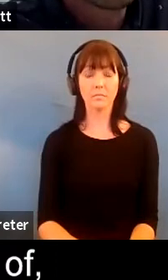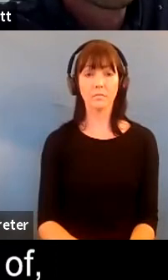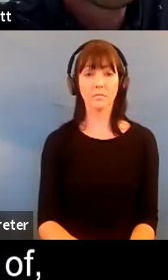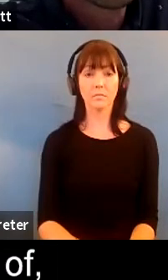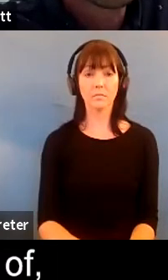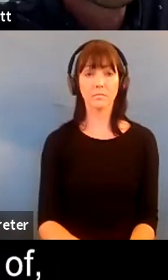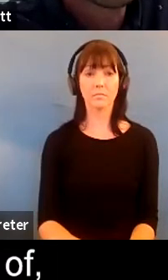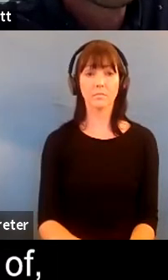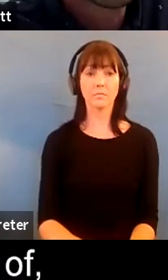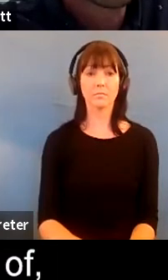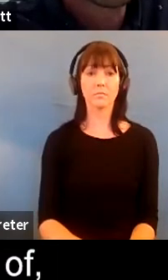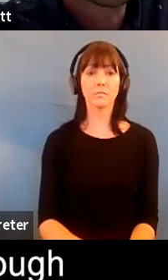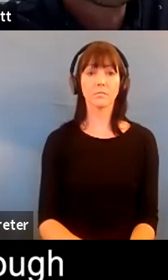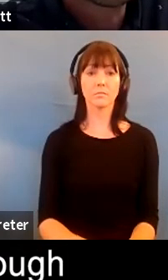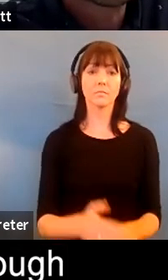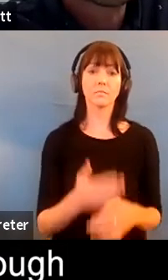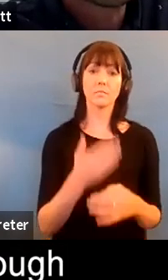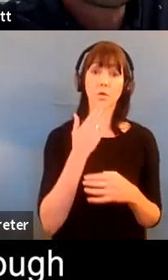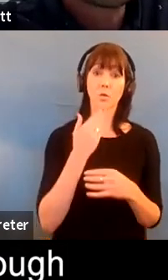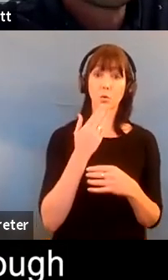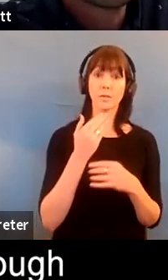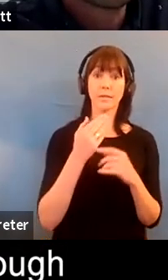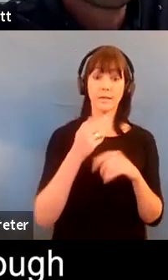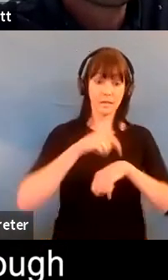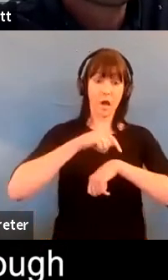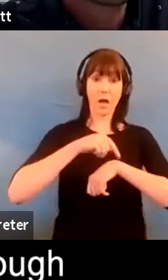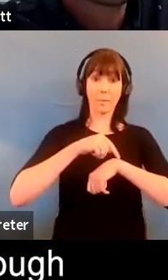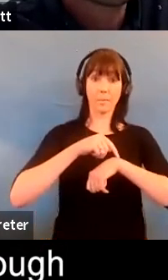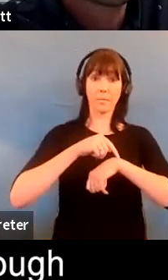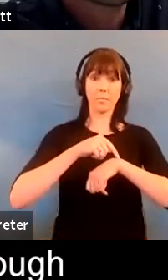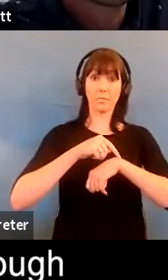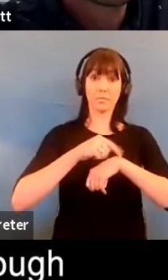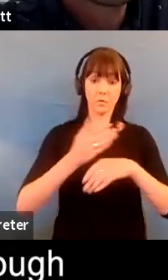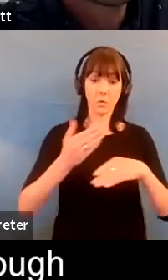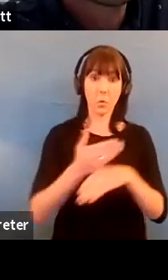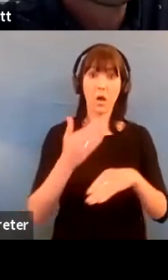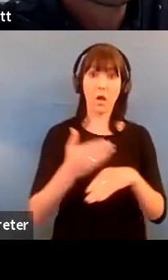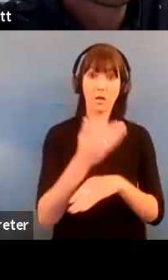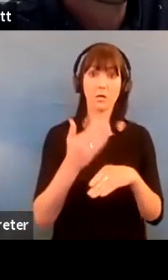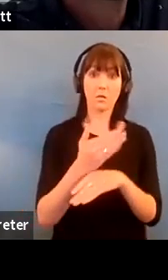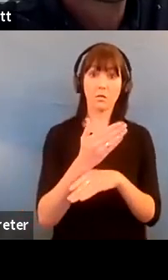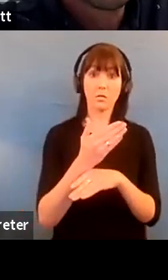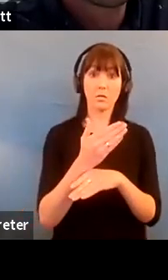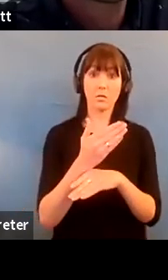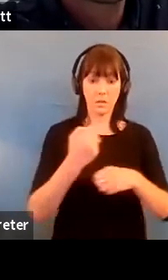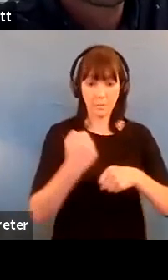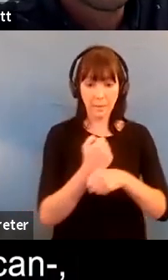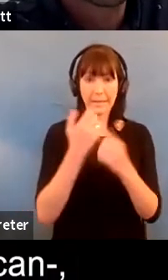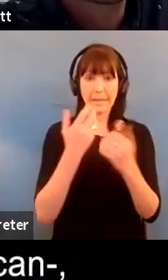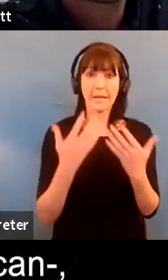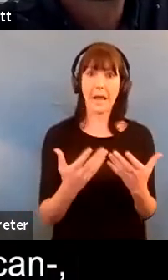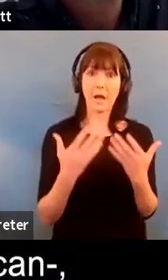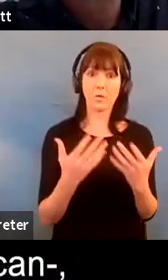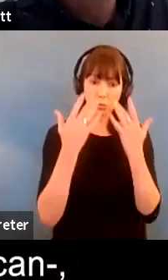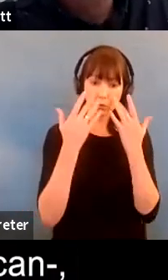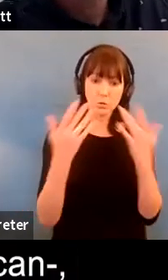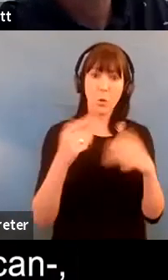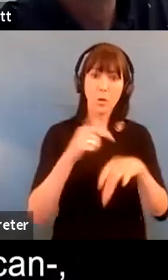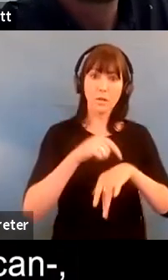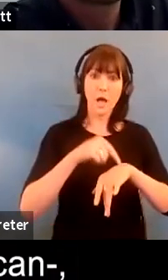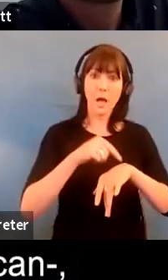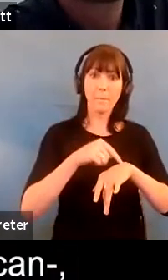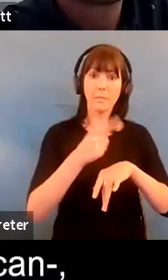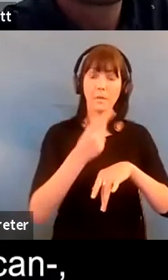of kind of time traveling in the work there's a sort of sense in which it's made through the performance of making now um and that can go anywhere